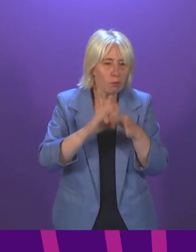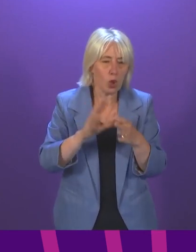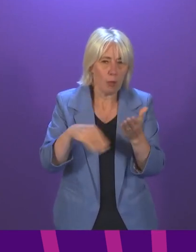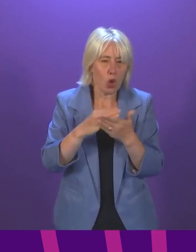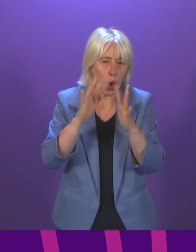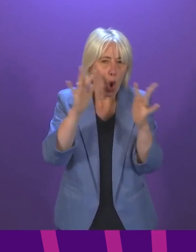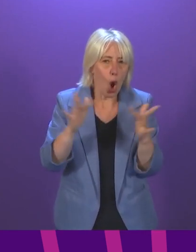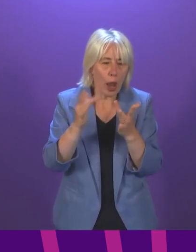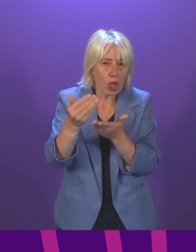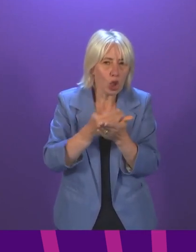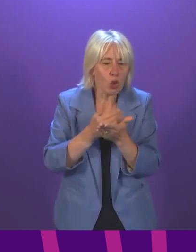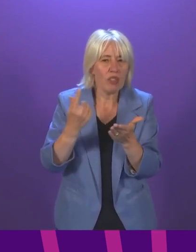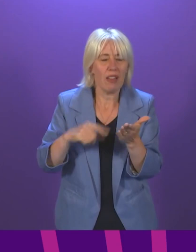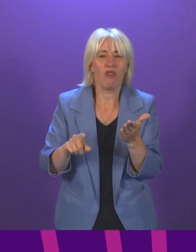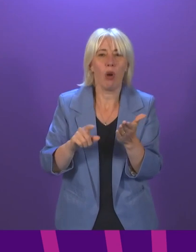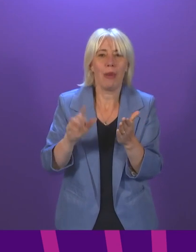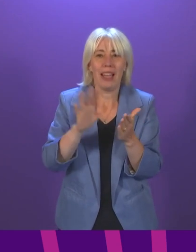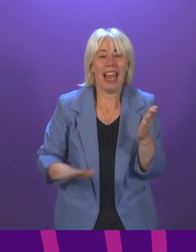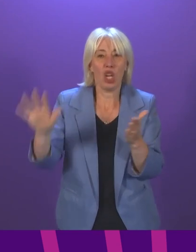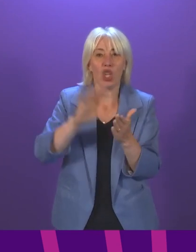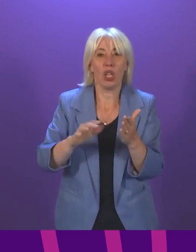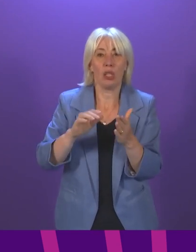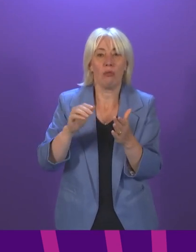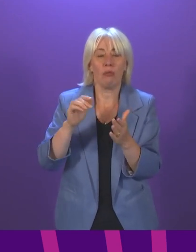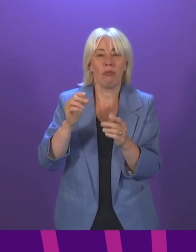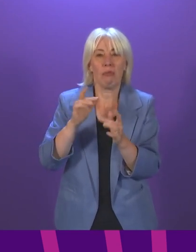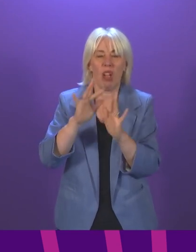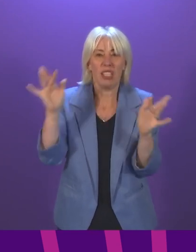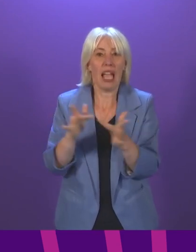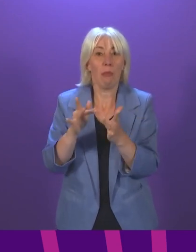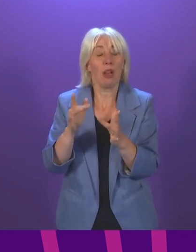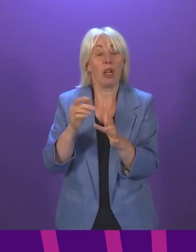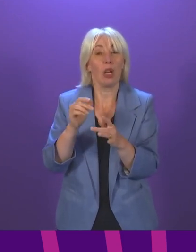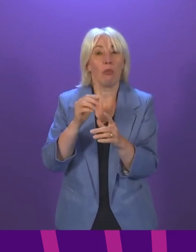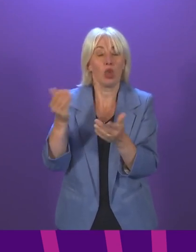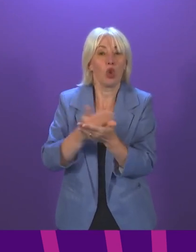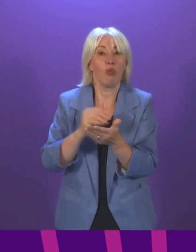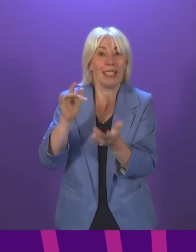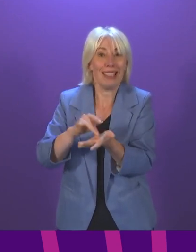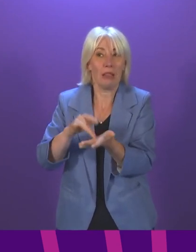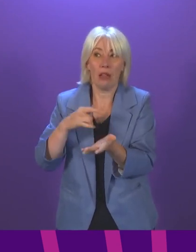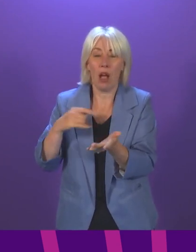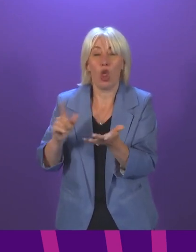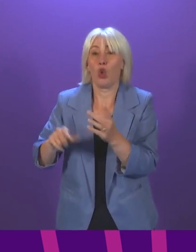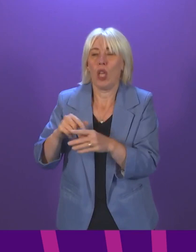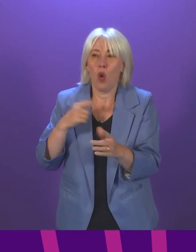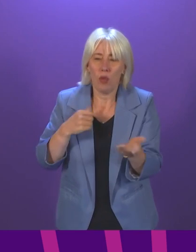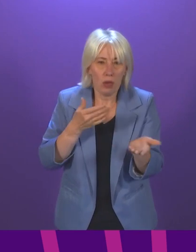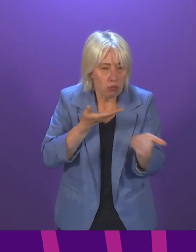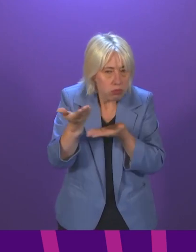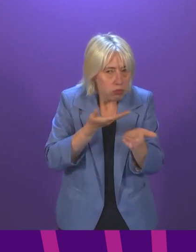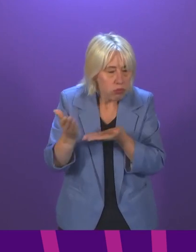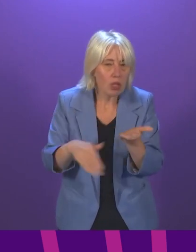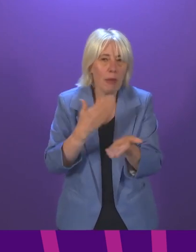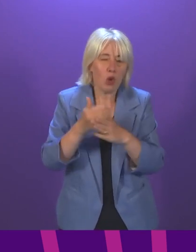security in line with guidance from the UK National Cyber Security Centre. A dedicated policy team together with a range of partners are delivering